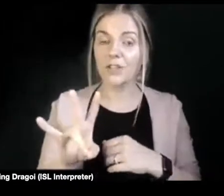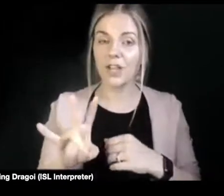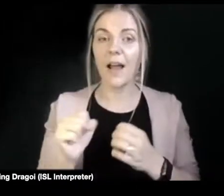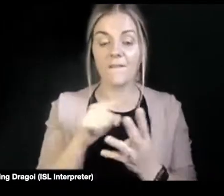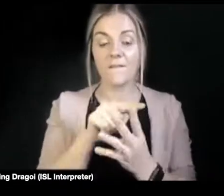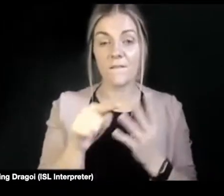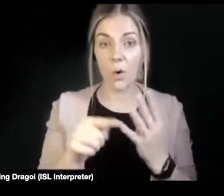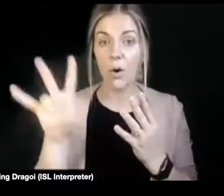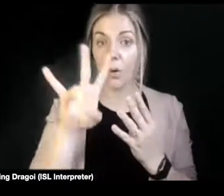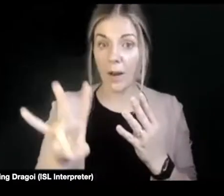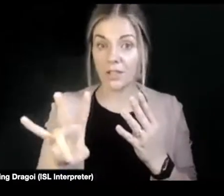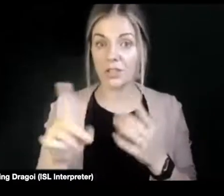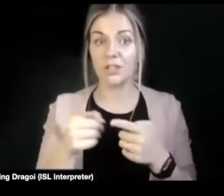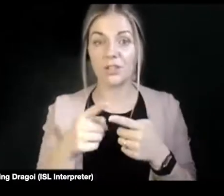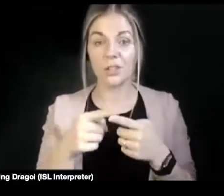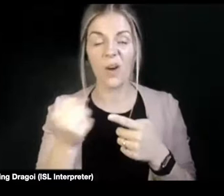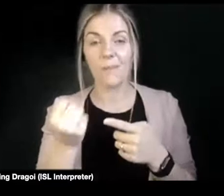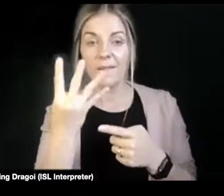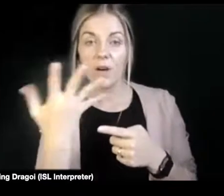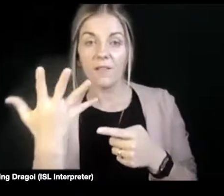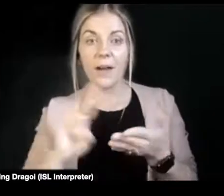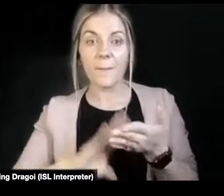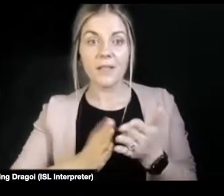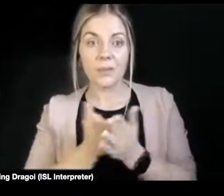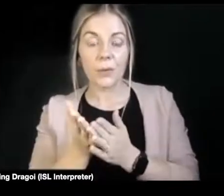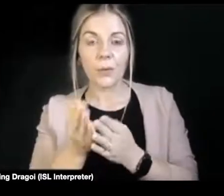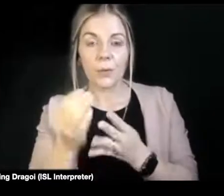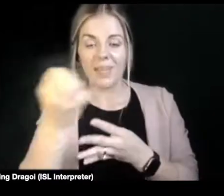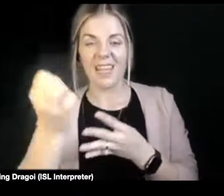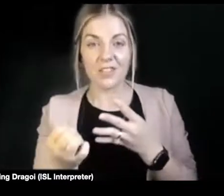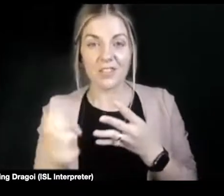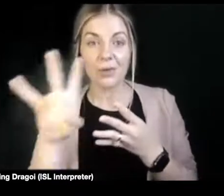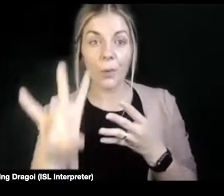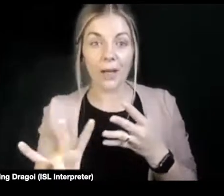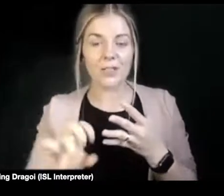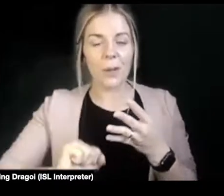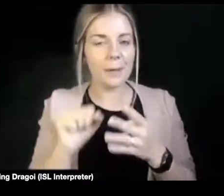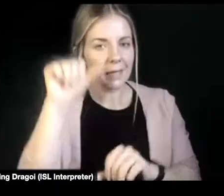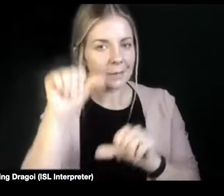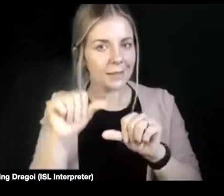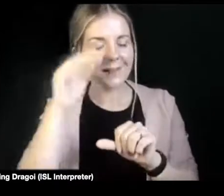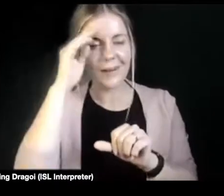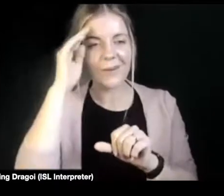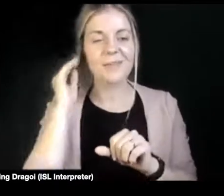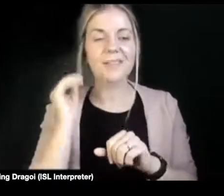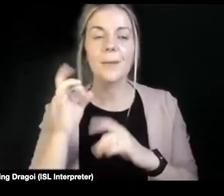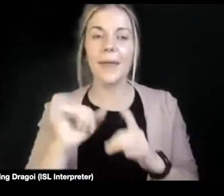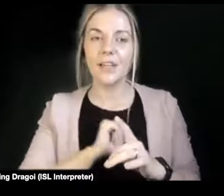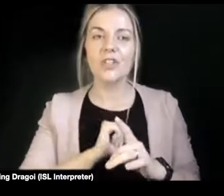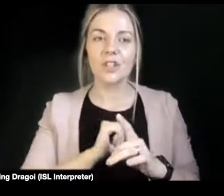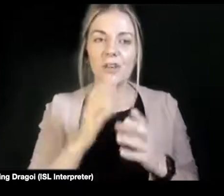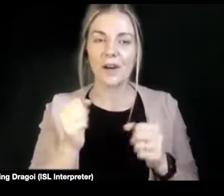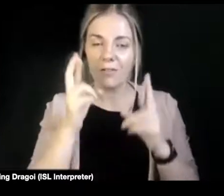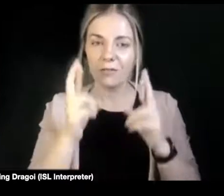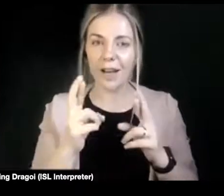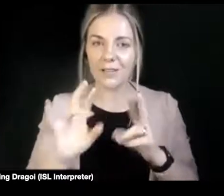got about 45 minutes to get to the four questions, so I'll be keeping the part of own on the answer for a